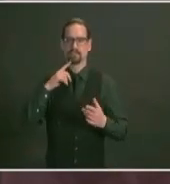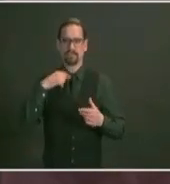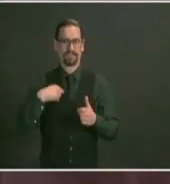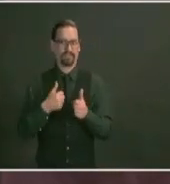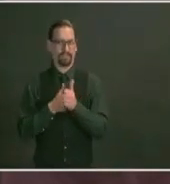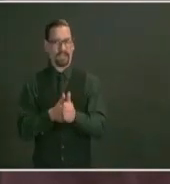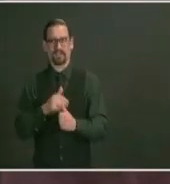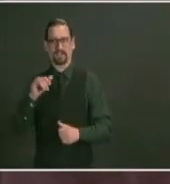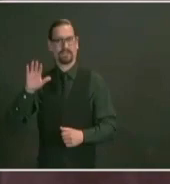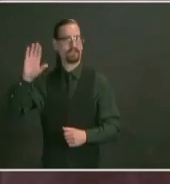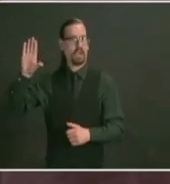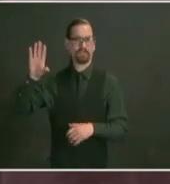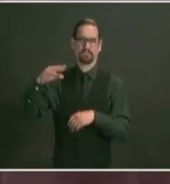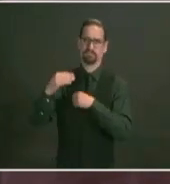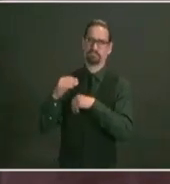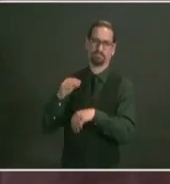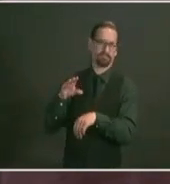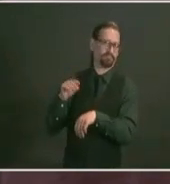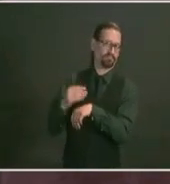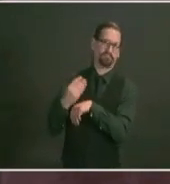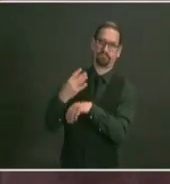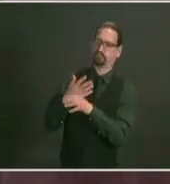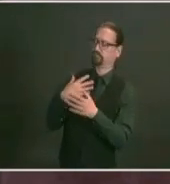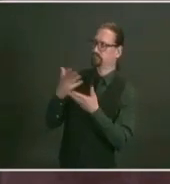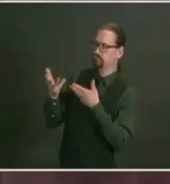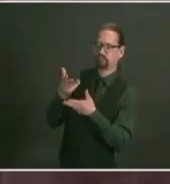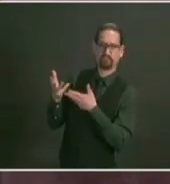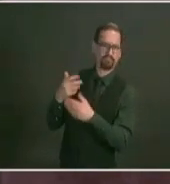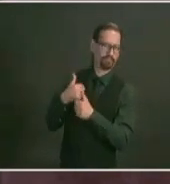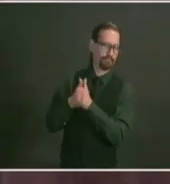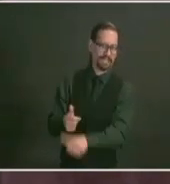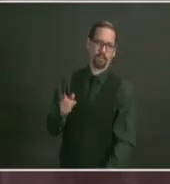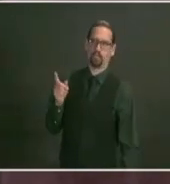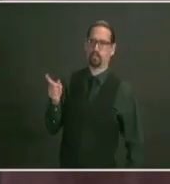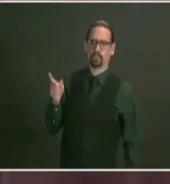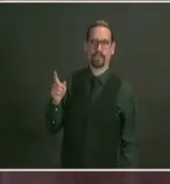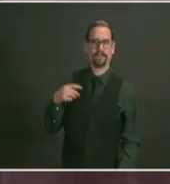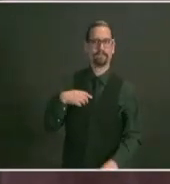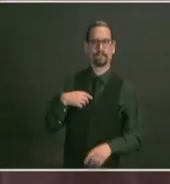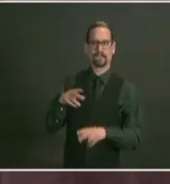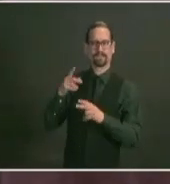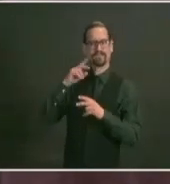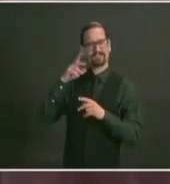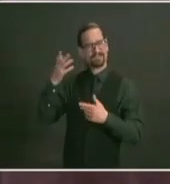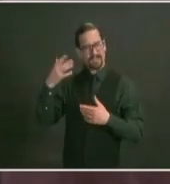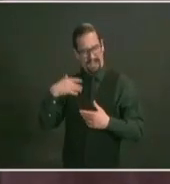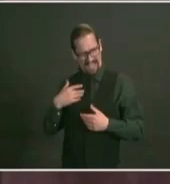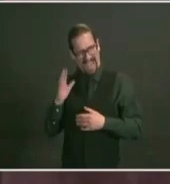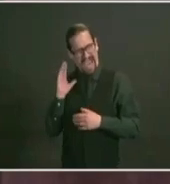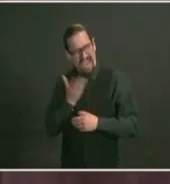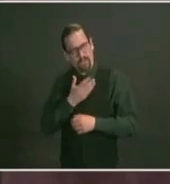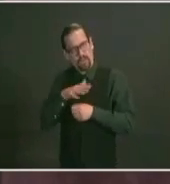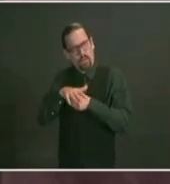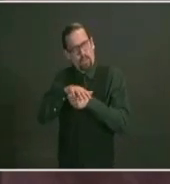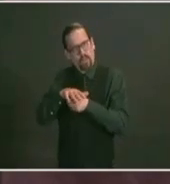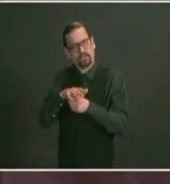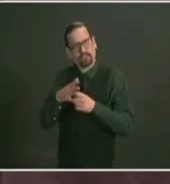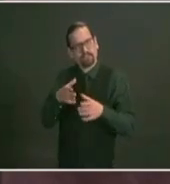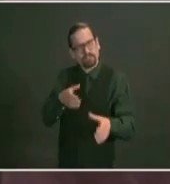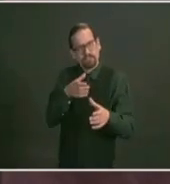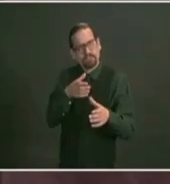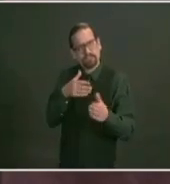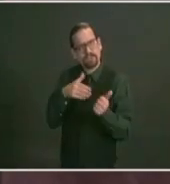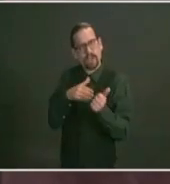and um and we're following a lot of his direction because we look at him as a local expert we're very fortunate to have dr jah here in brown university